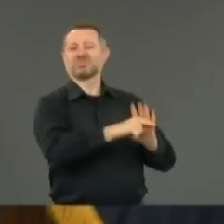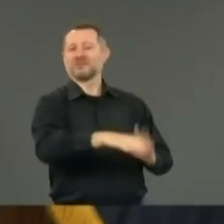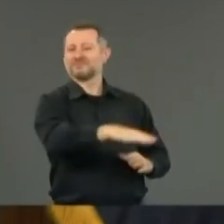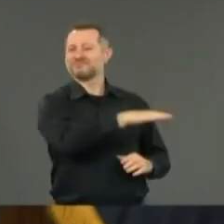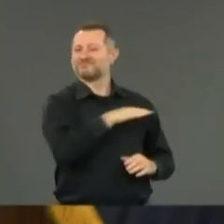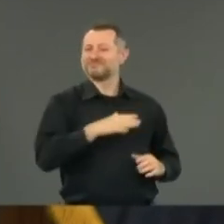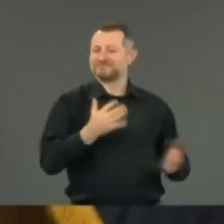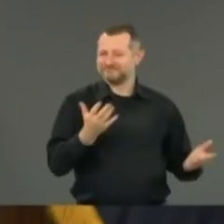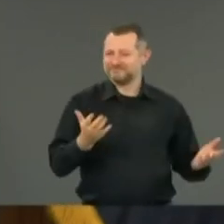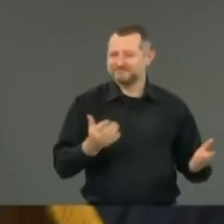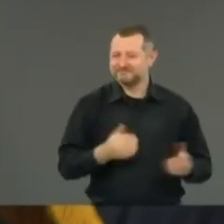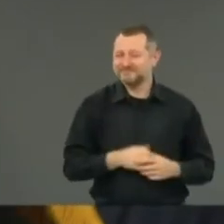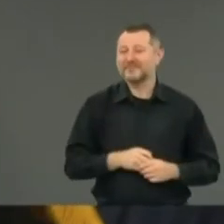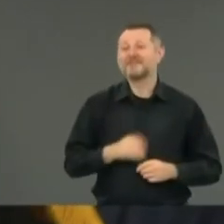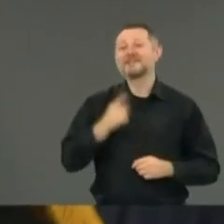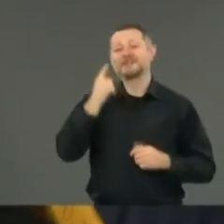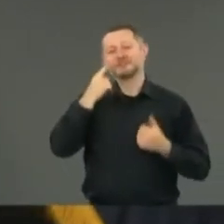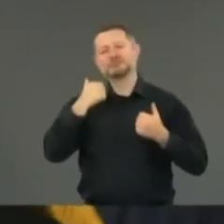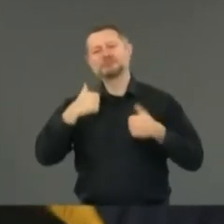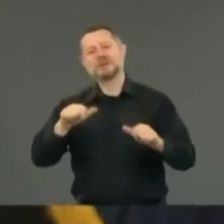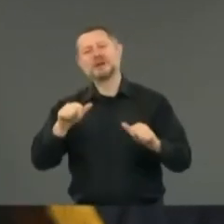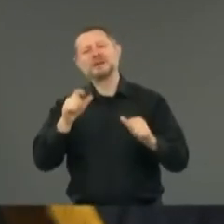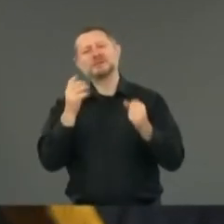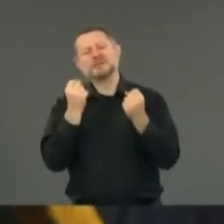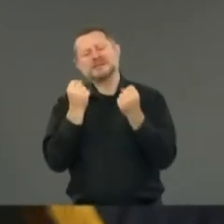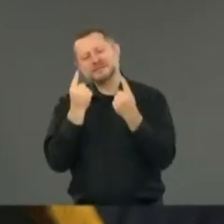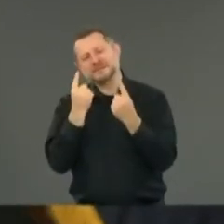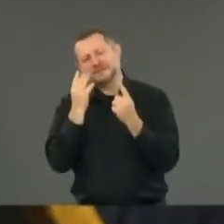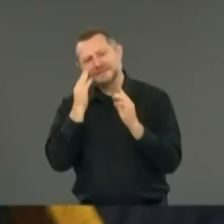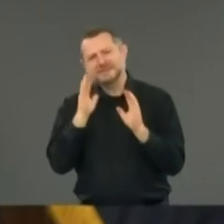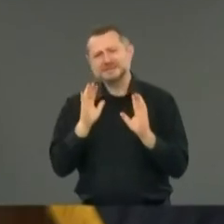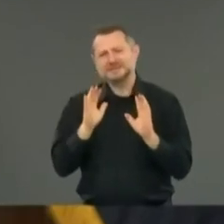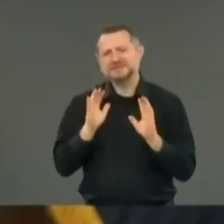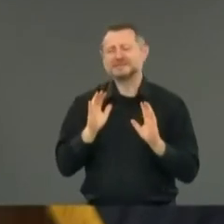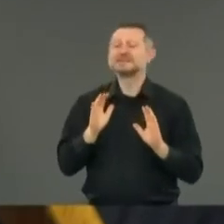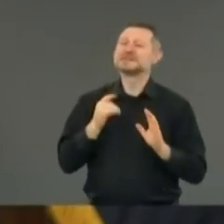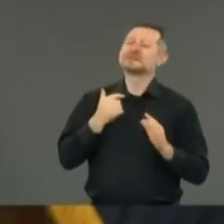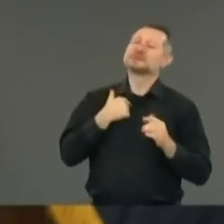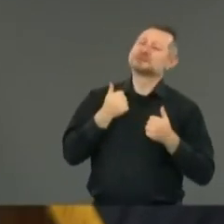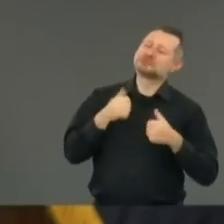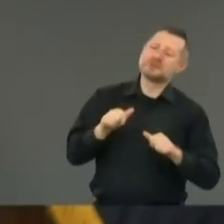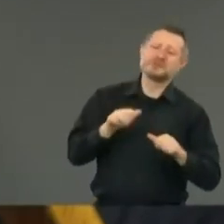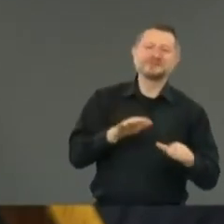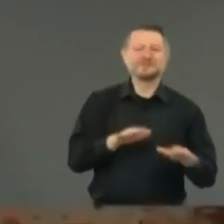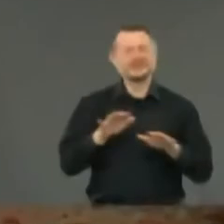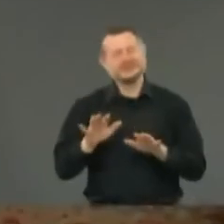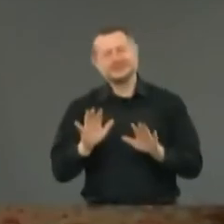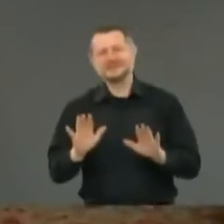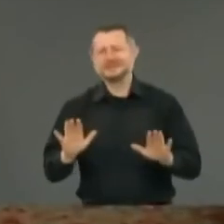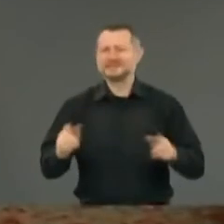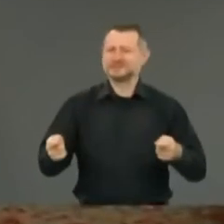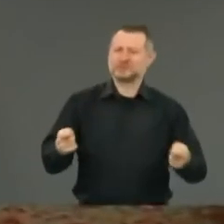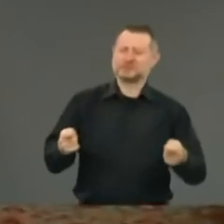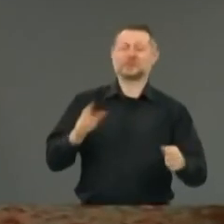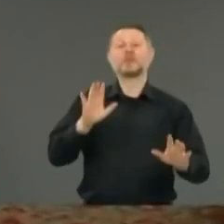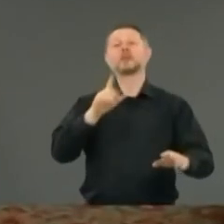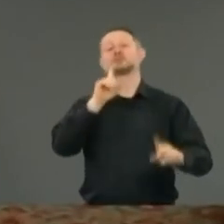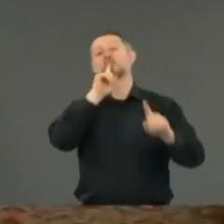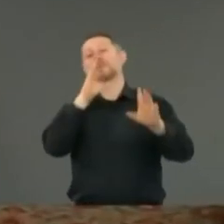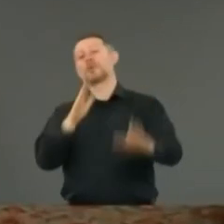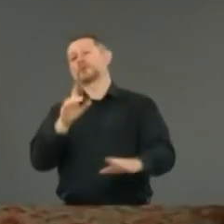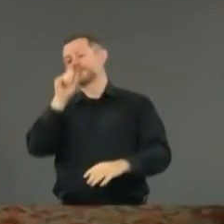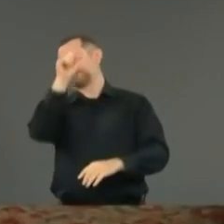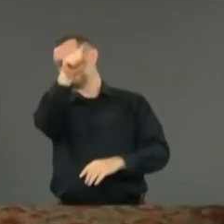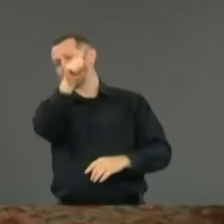So a little understanding, little emotion, bring down the emotion, deep breath. What is your update on the